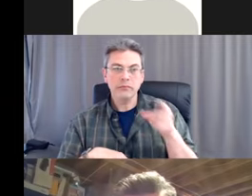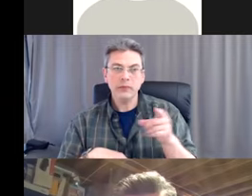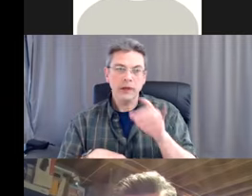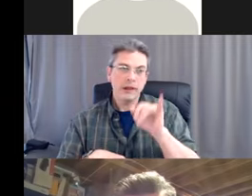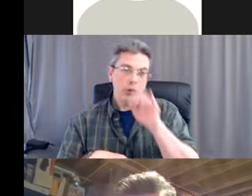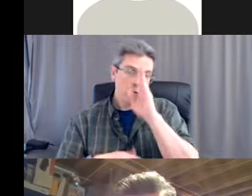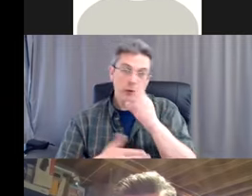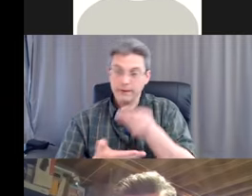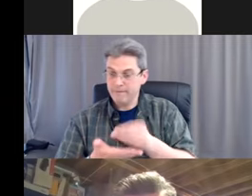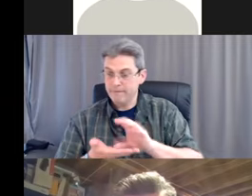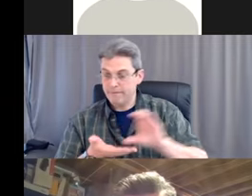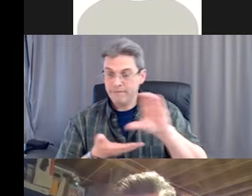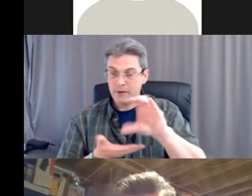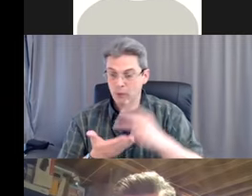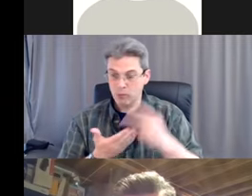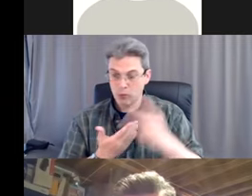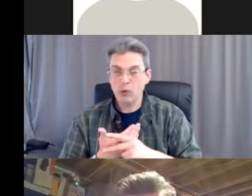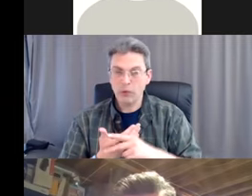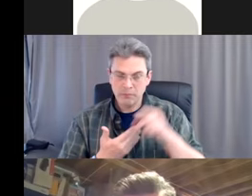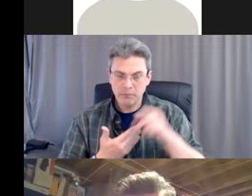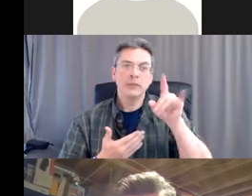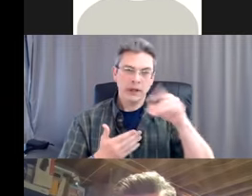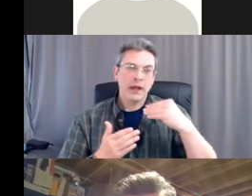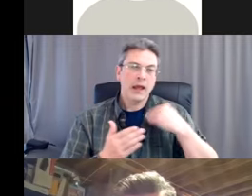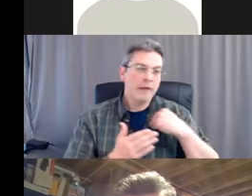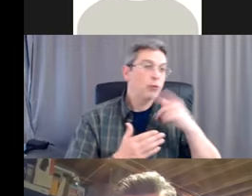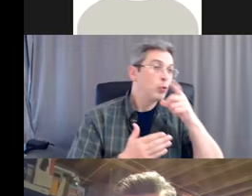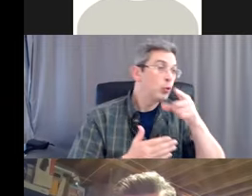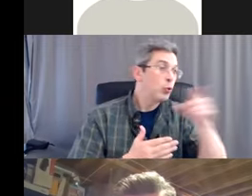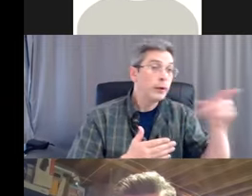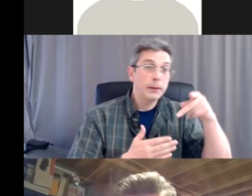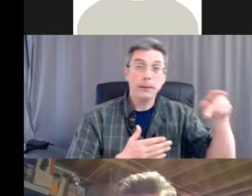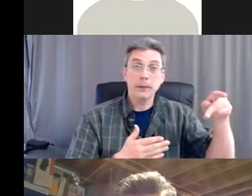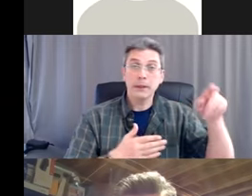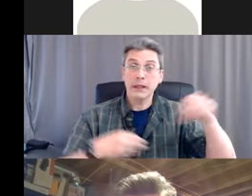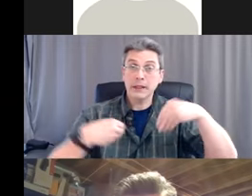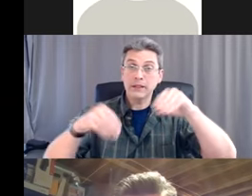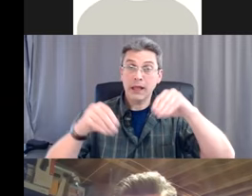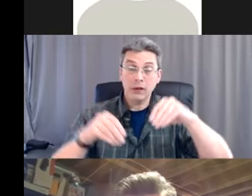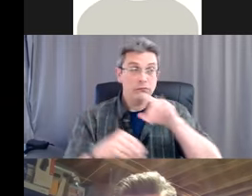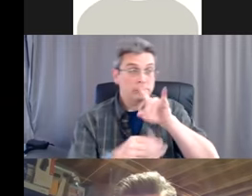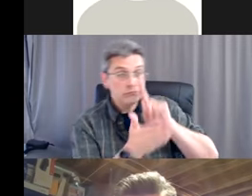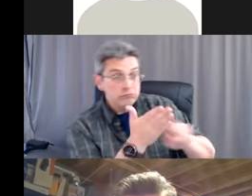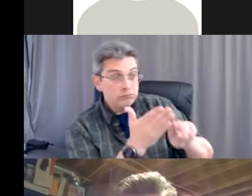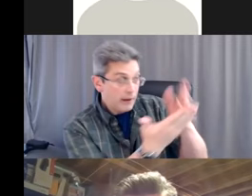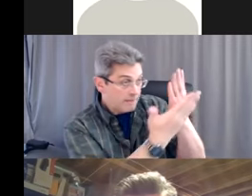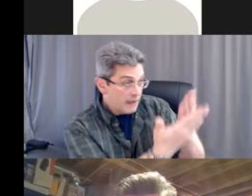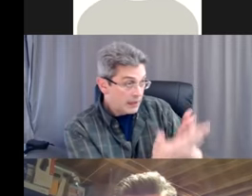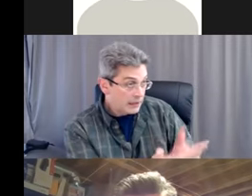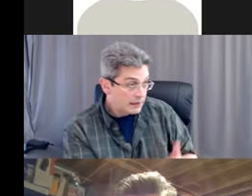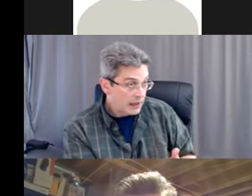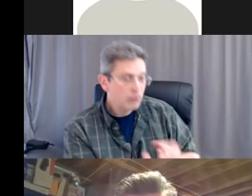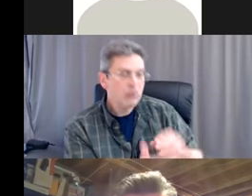validated. PPE suppliers and the link is there and will be sent to everyone. Um,